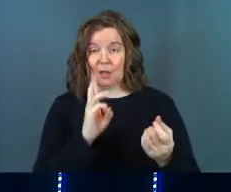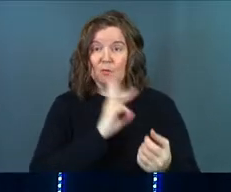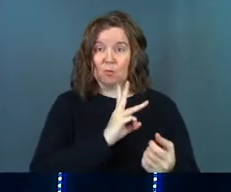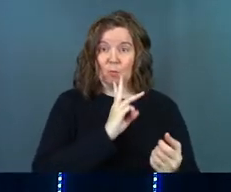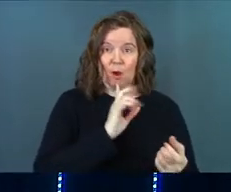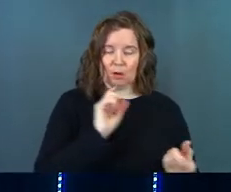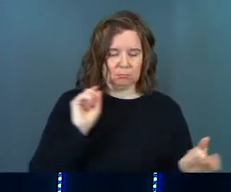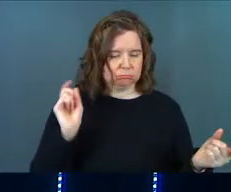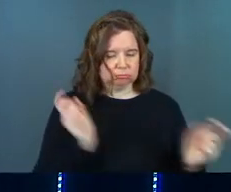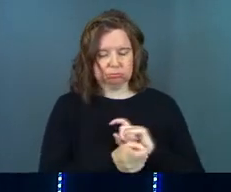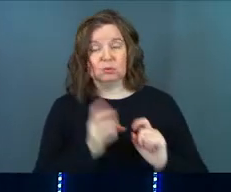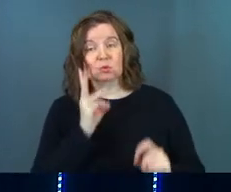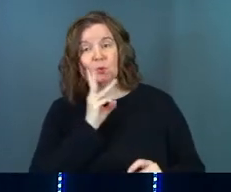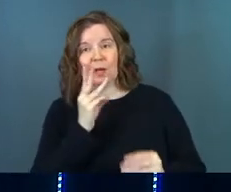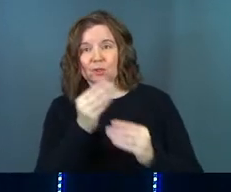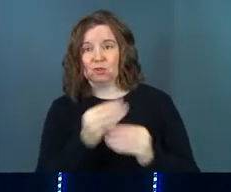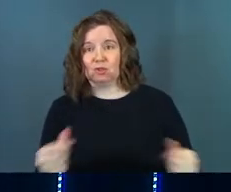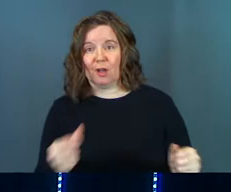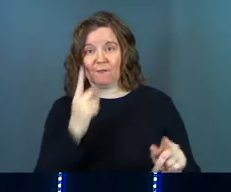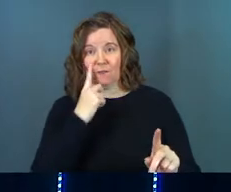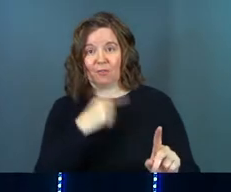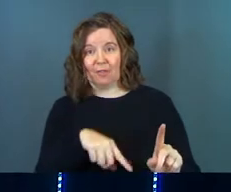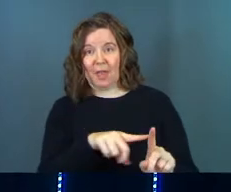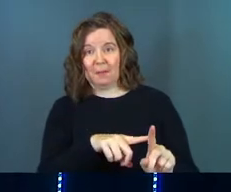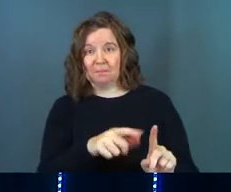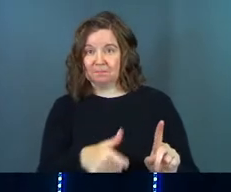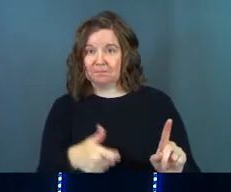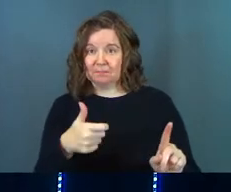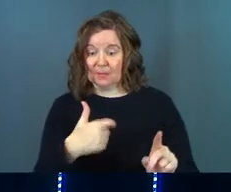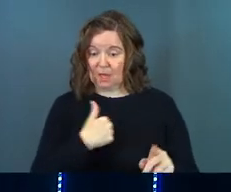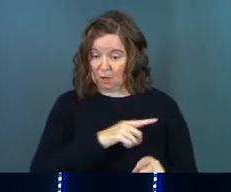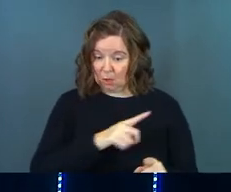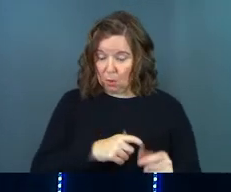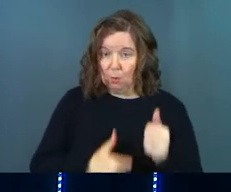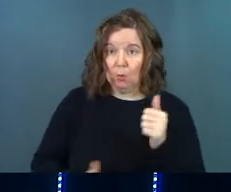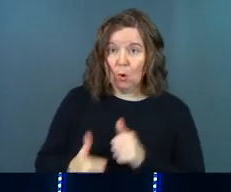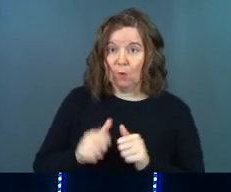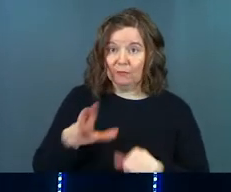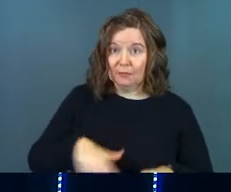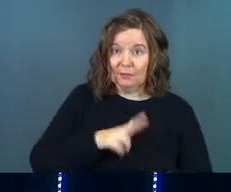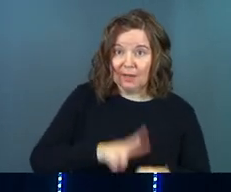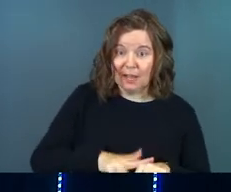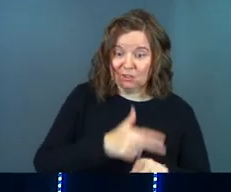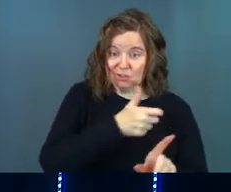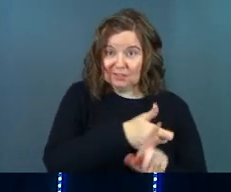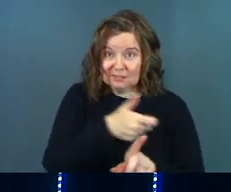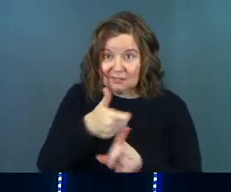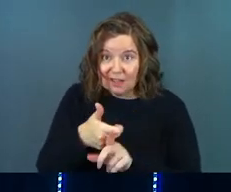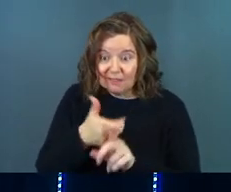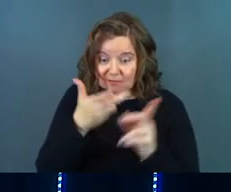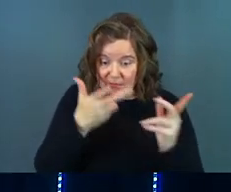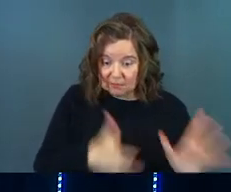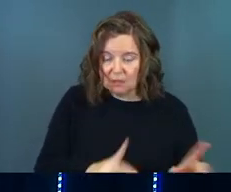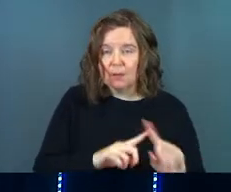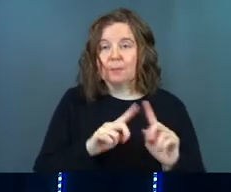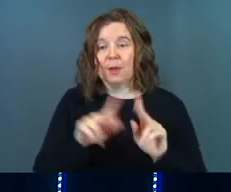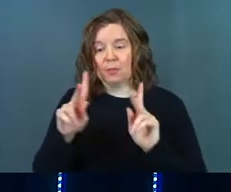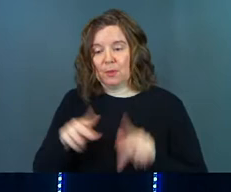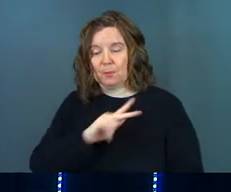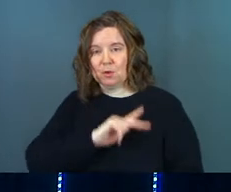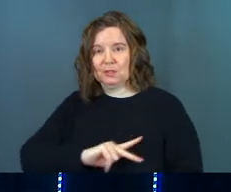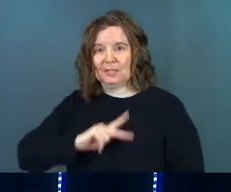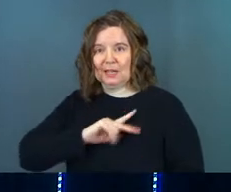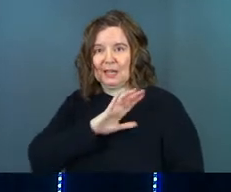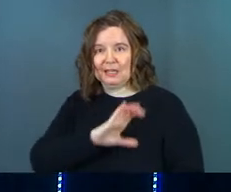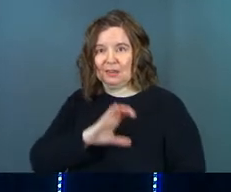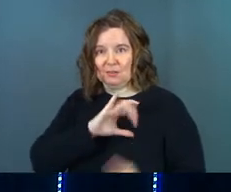water into wine and he solved that for them. And not only is he Lord over nature itself, but the personality